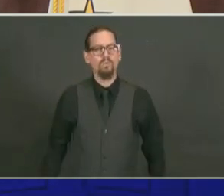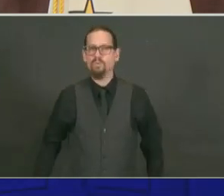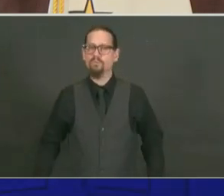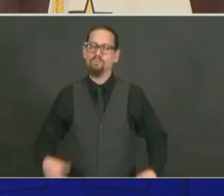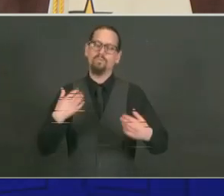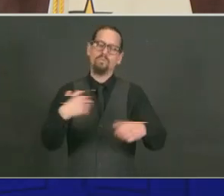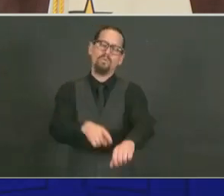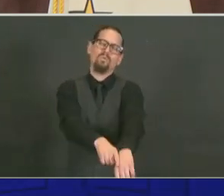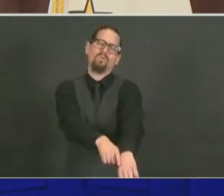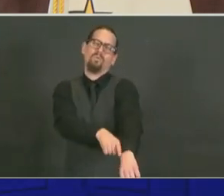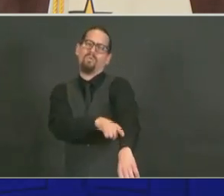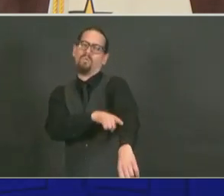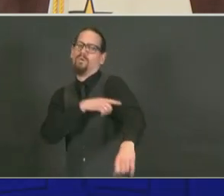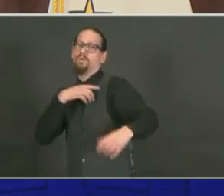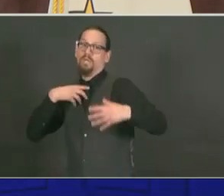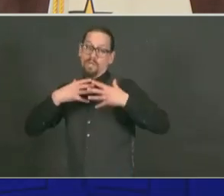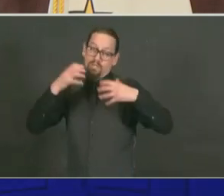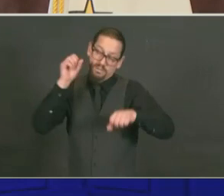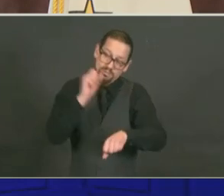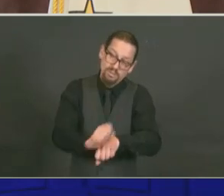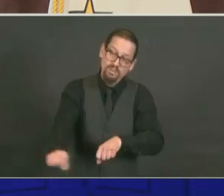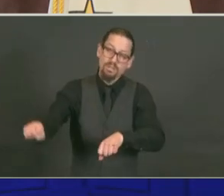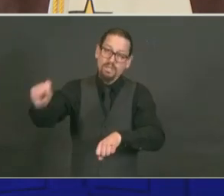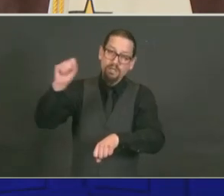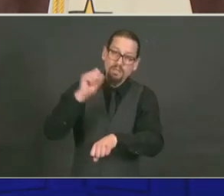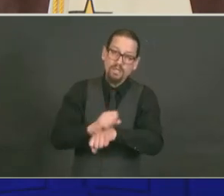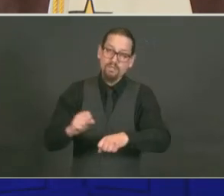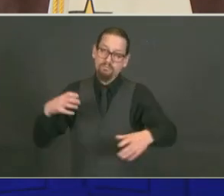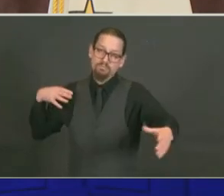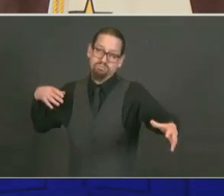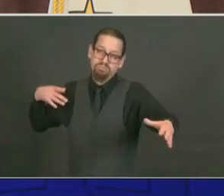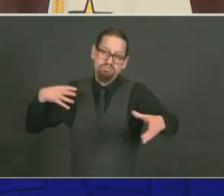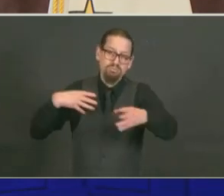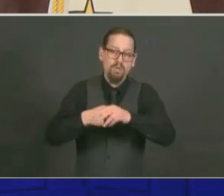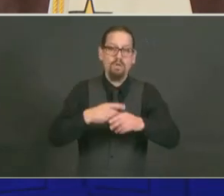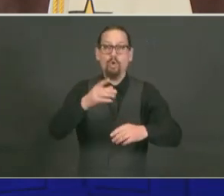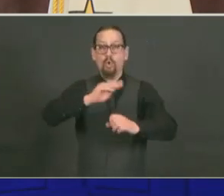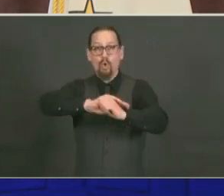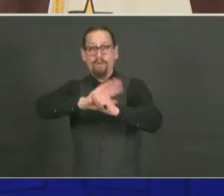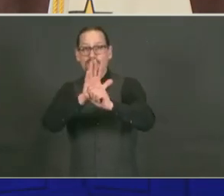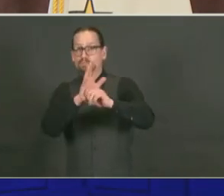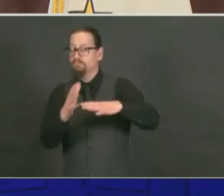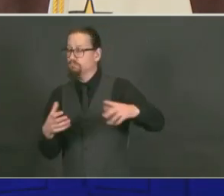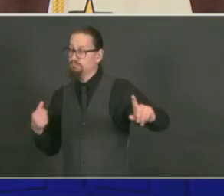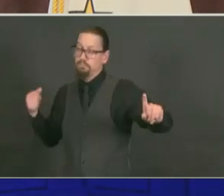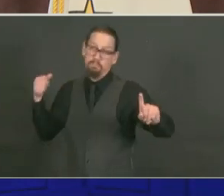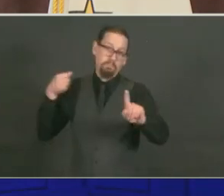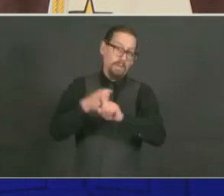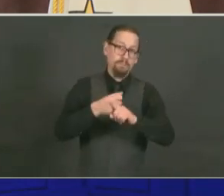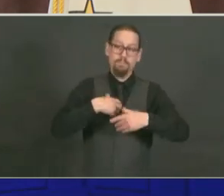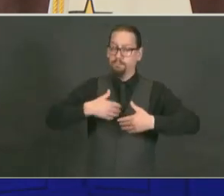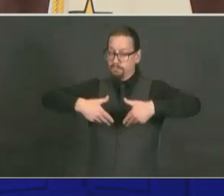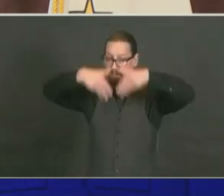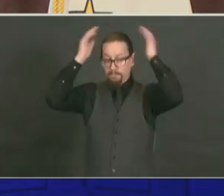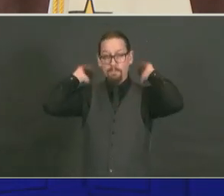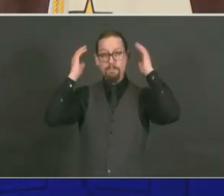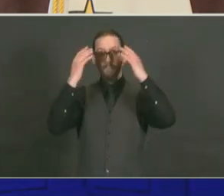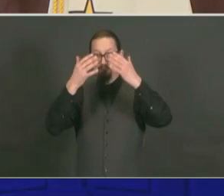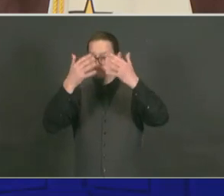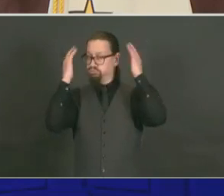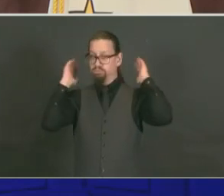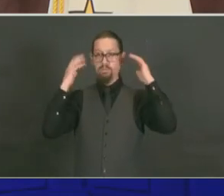One thing that I've seen and learned time and time again is that we do so much better when we come together